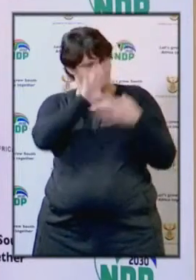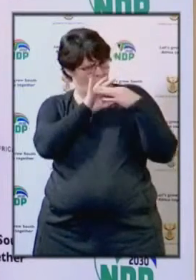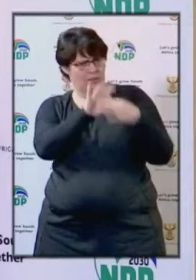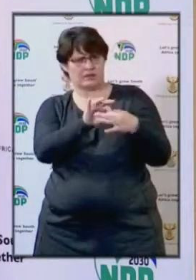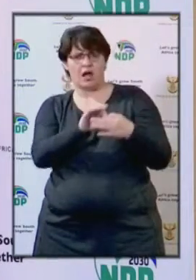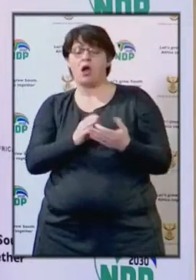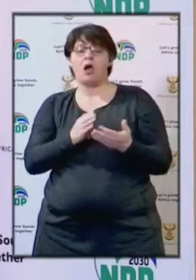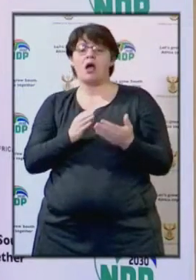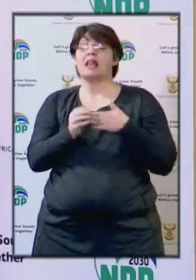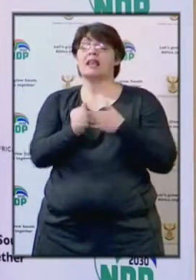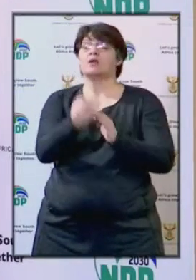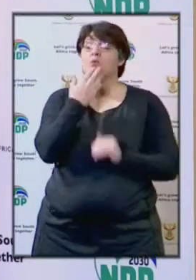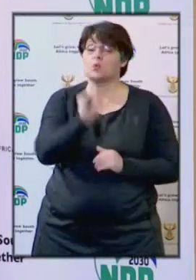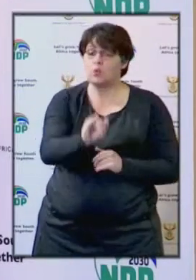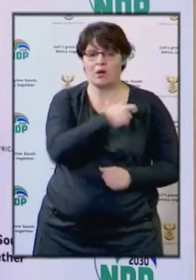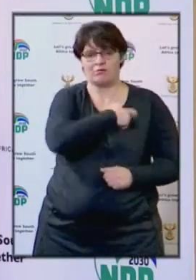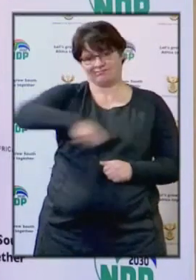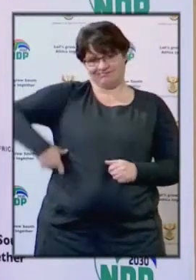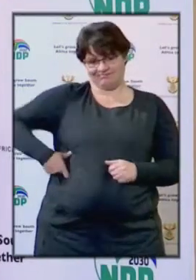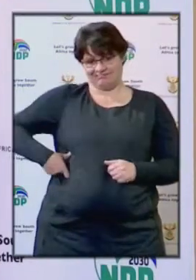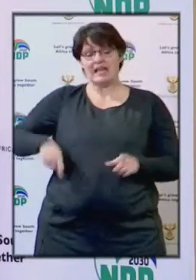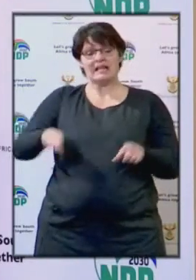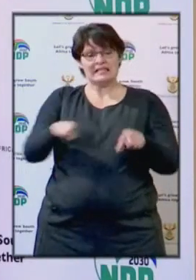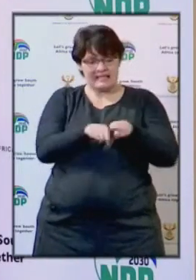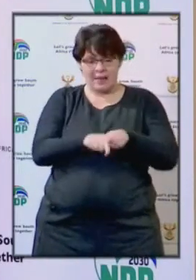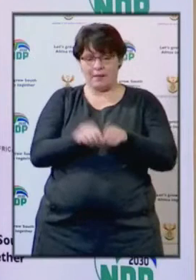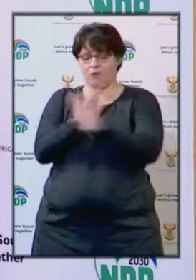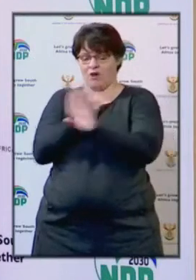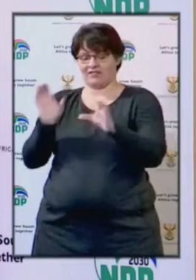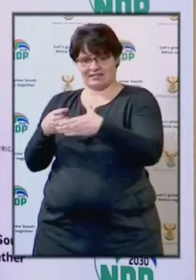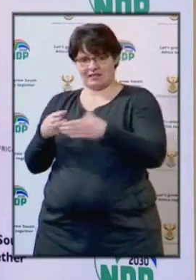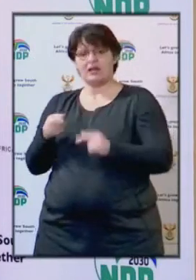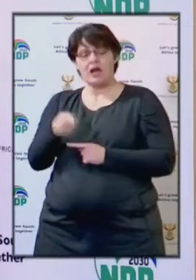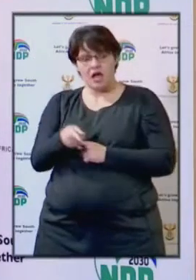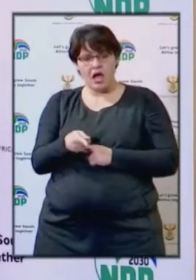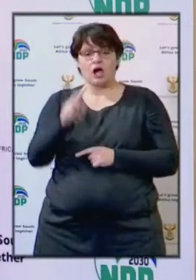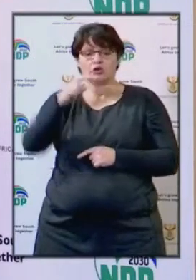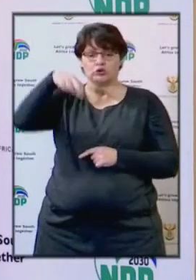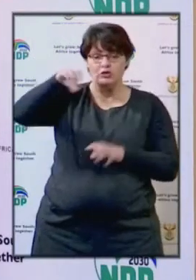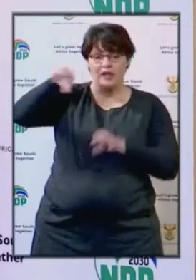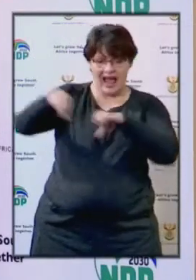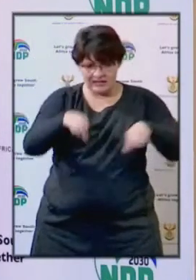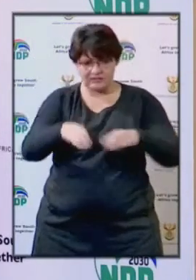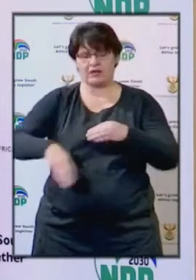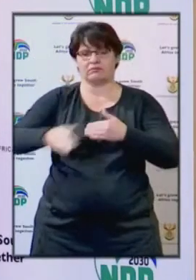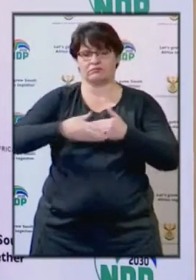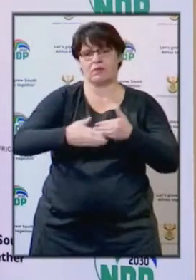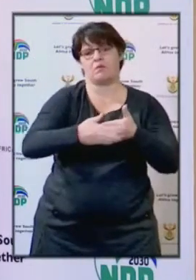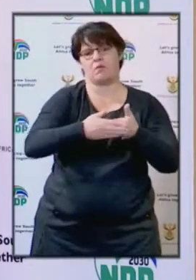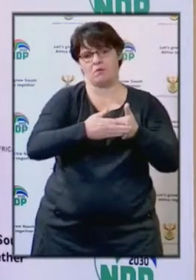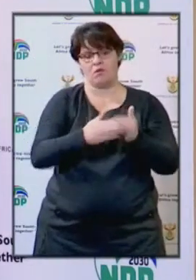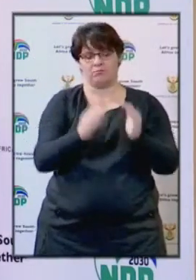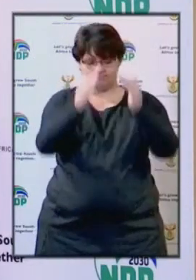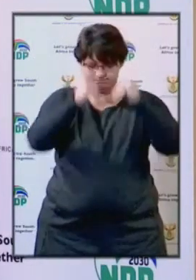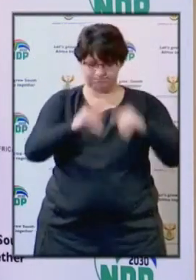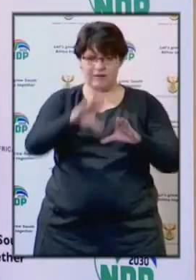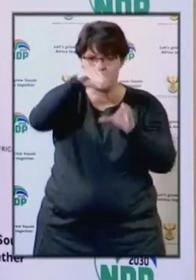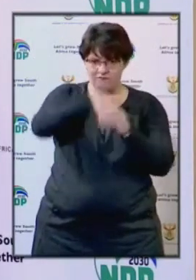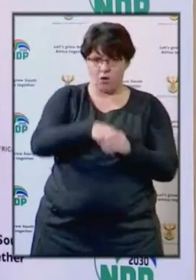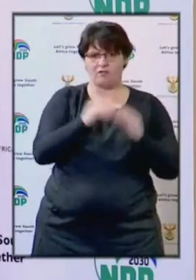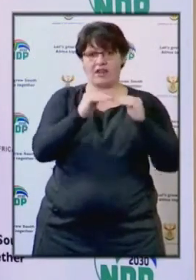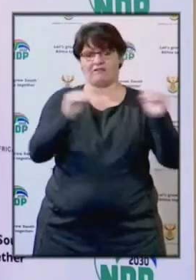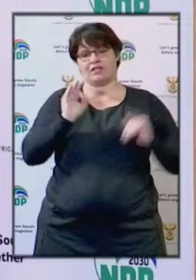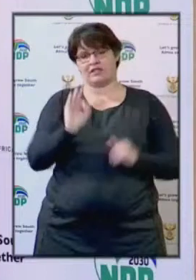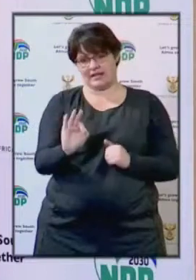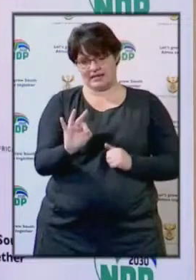led by the president and the private sector to work towards getting more tourism activities into enhanced level 3 or